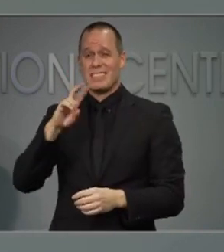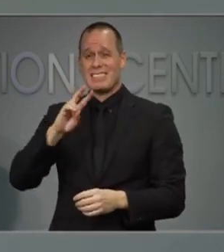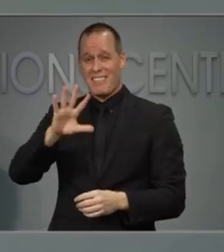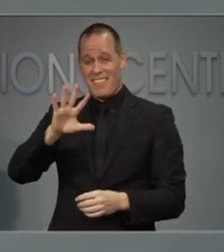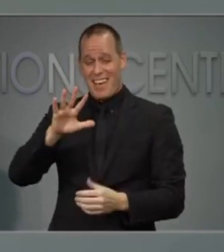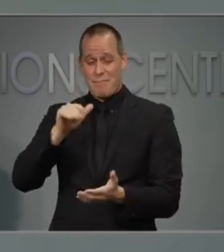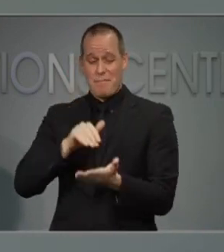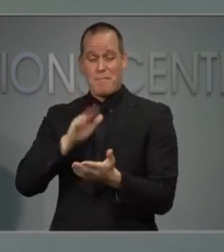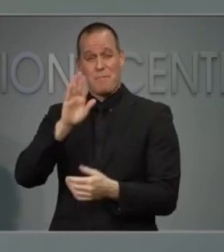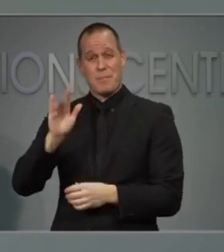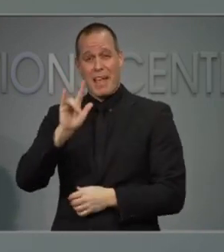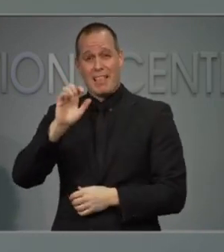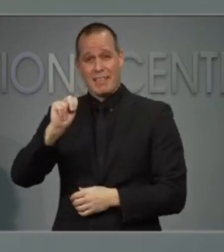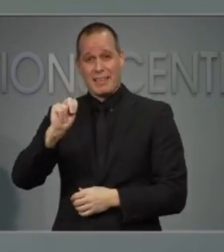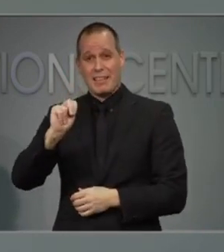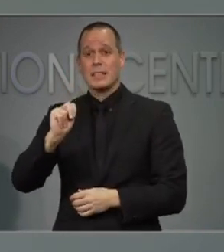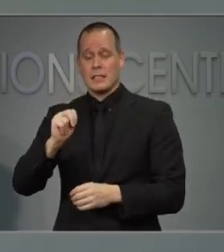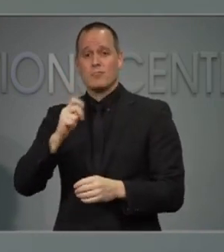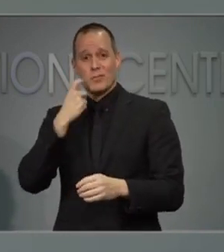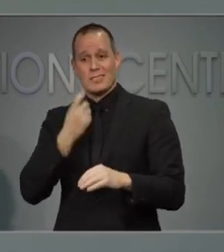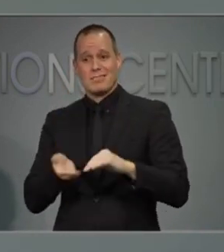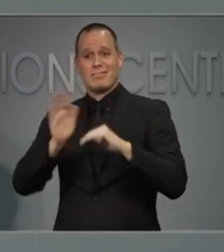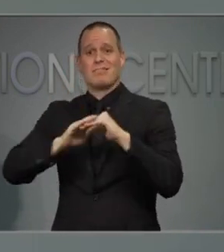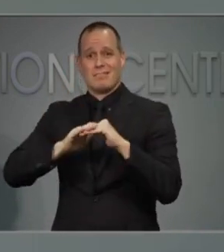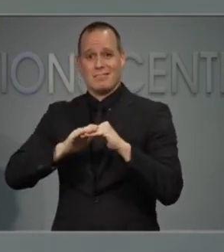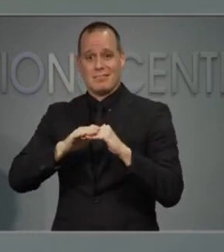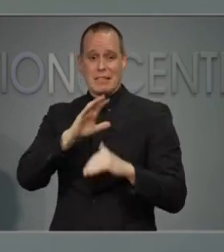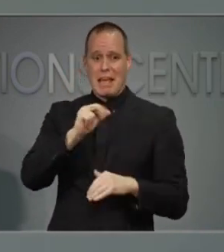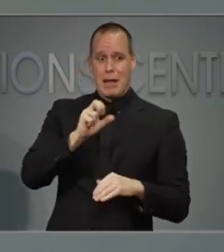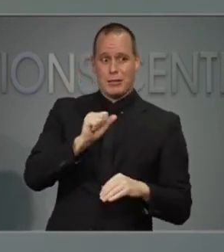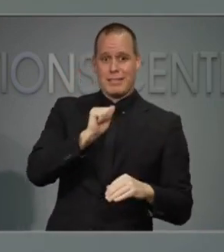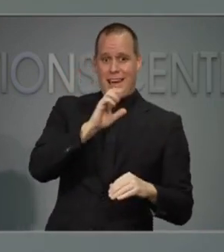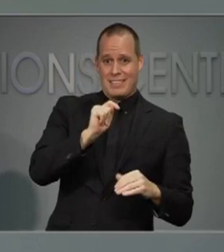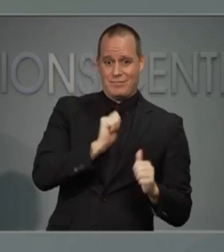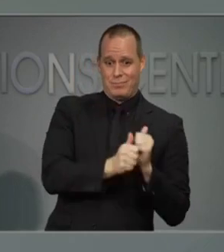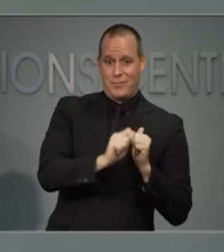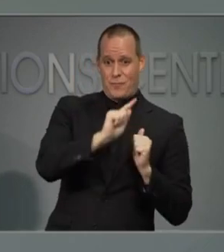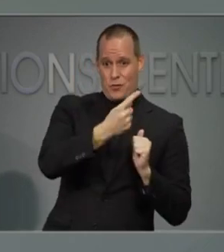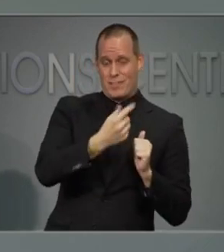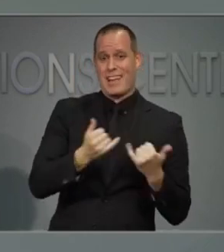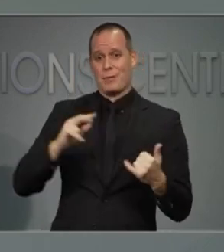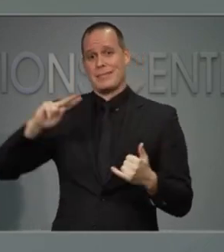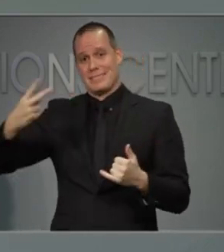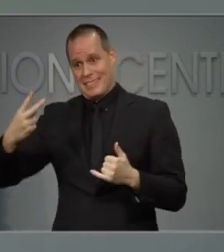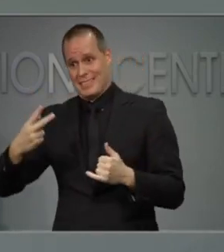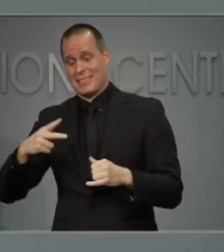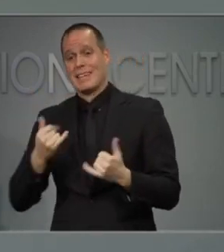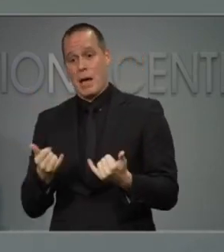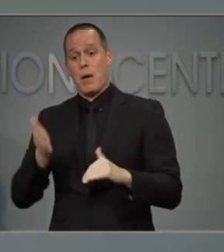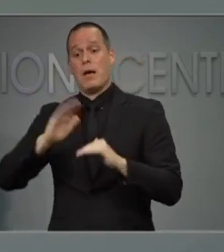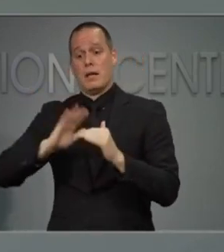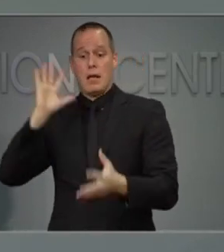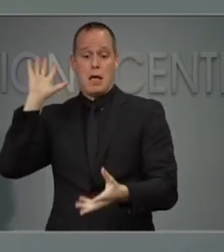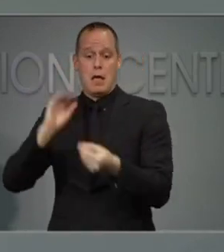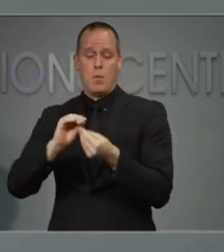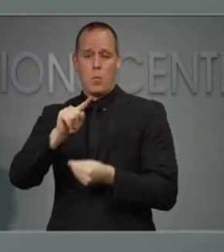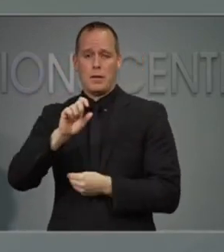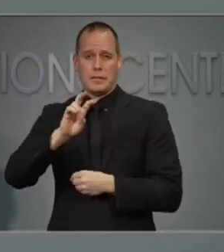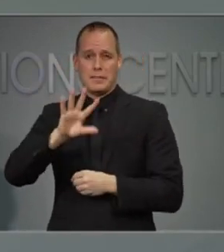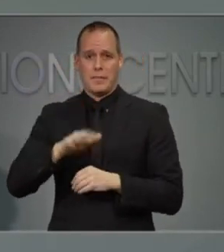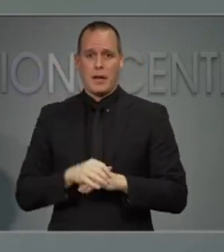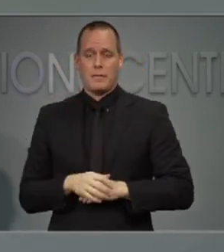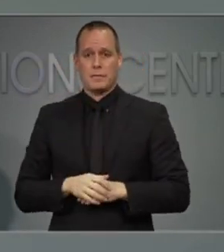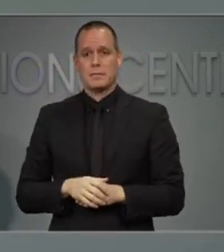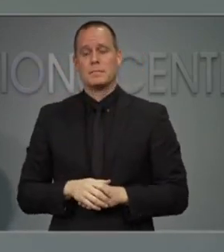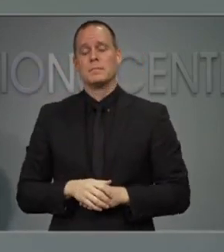relief fund, bringing the total to 175 billion. 30% of those funds, 50